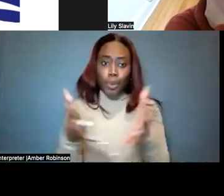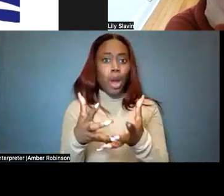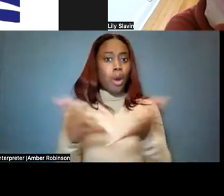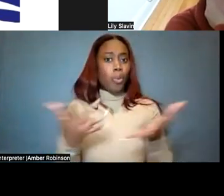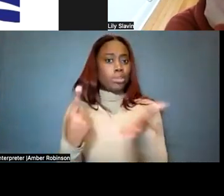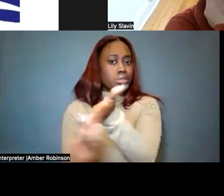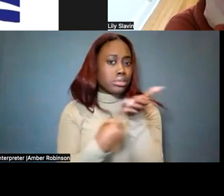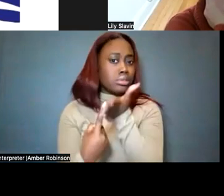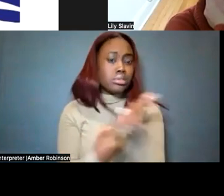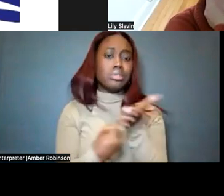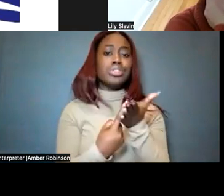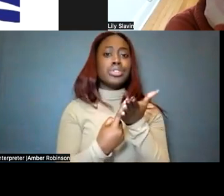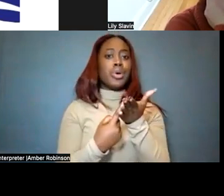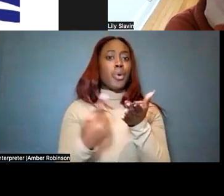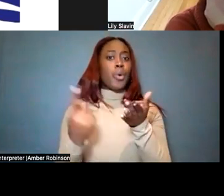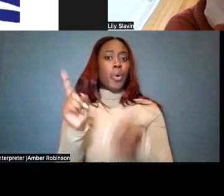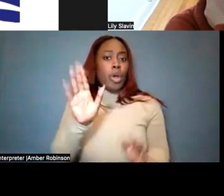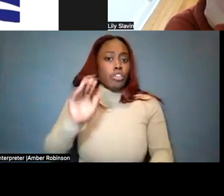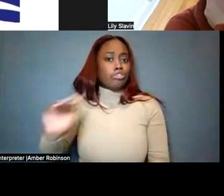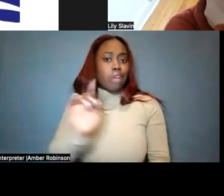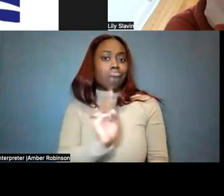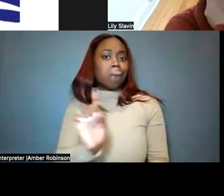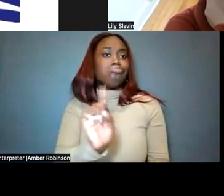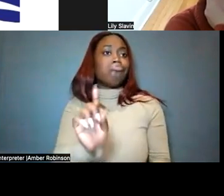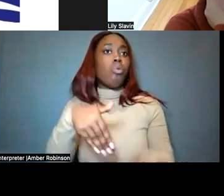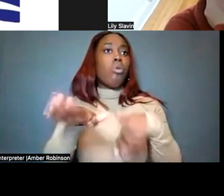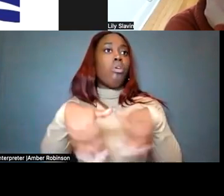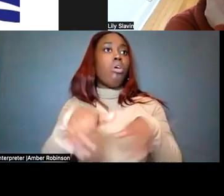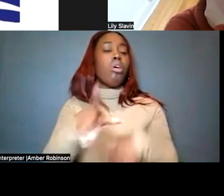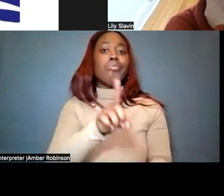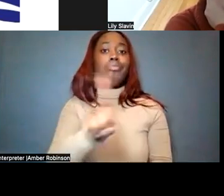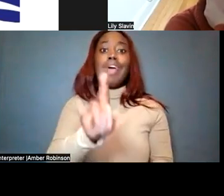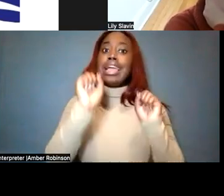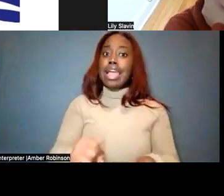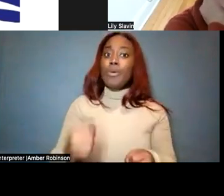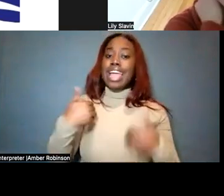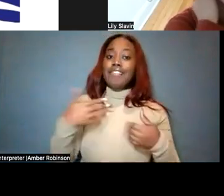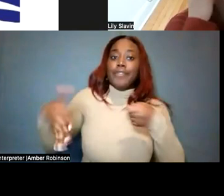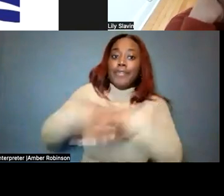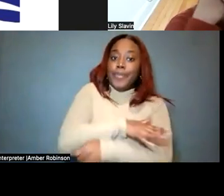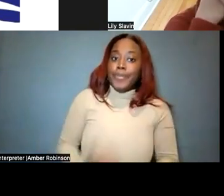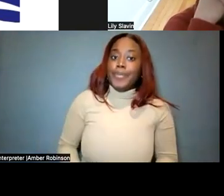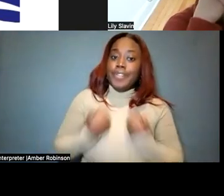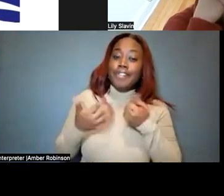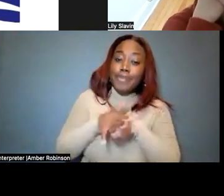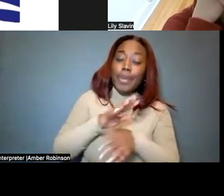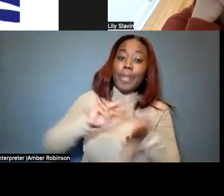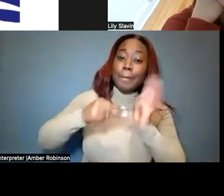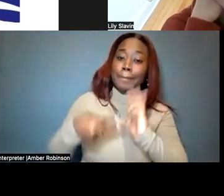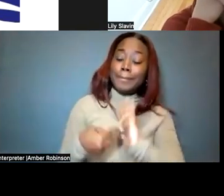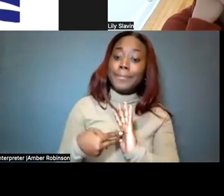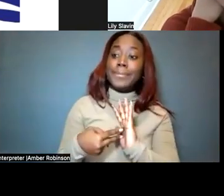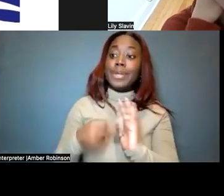Where are they going to walk to? How are we going to give them a rich life full of meaning? When once they do